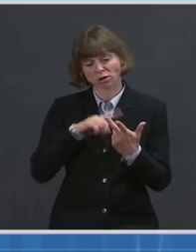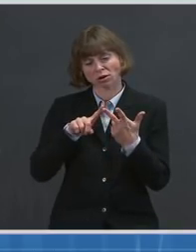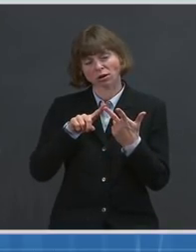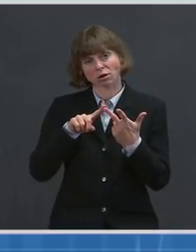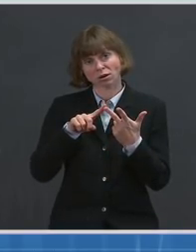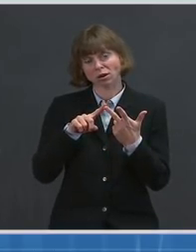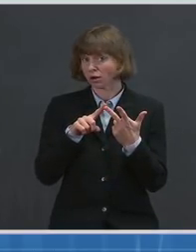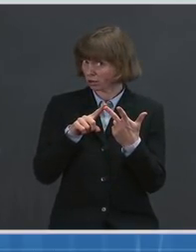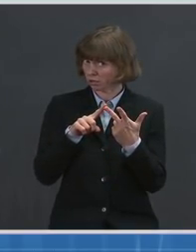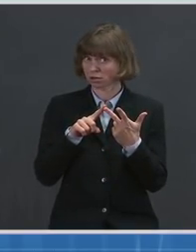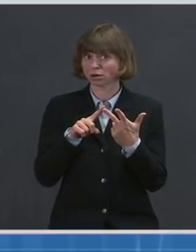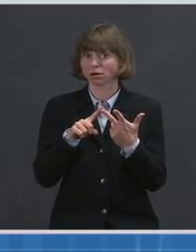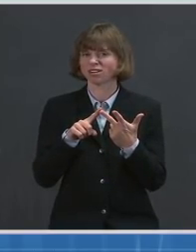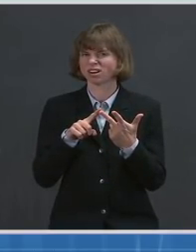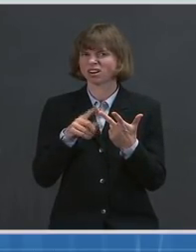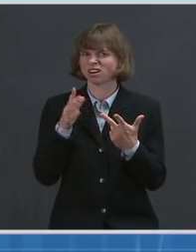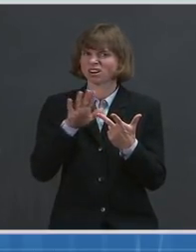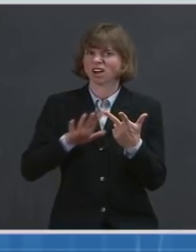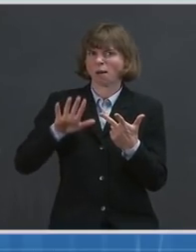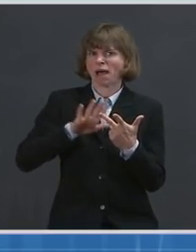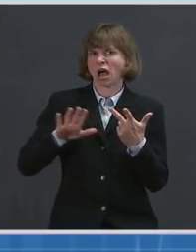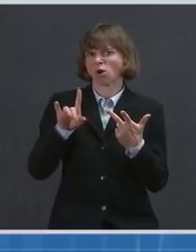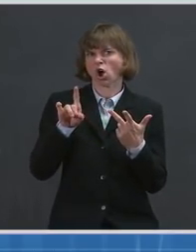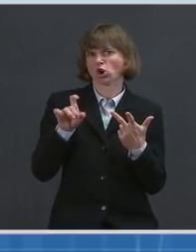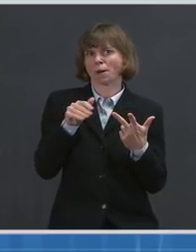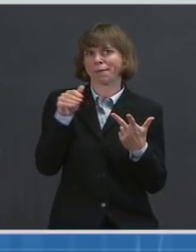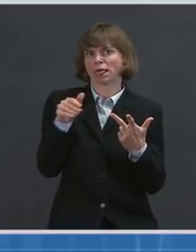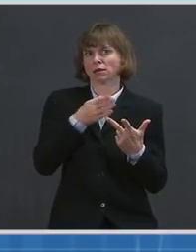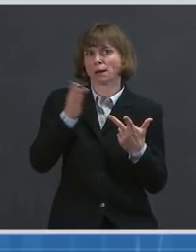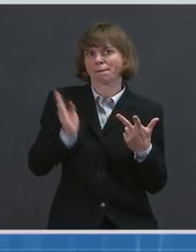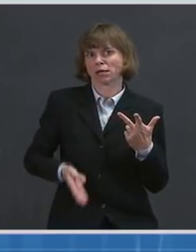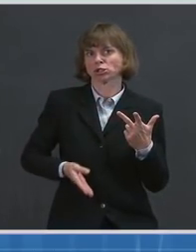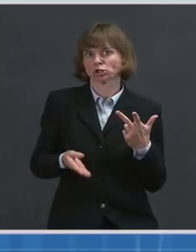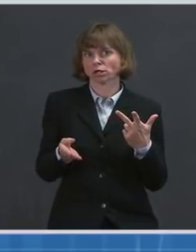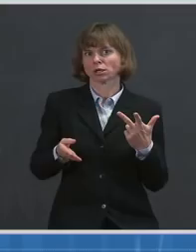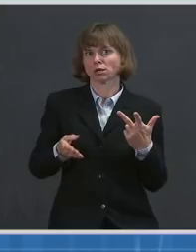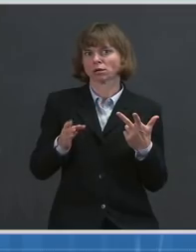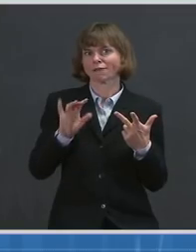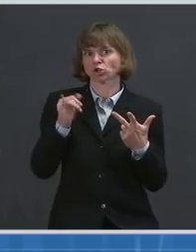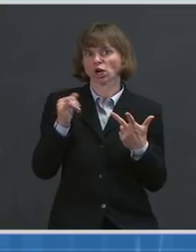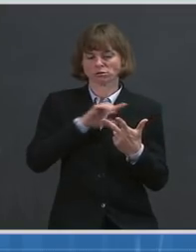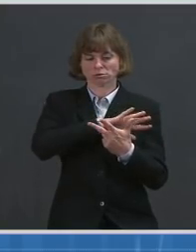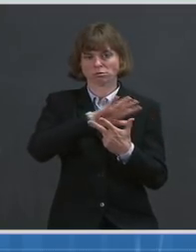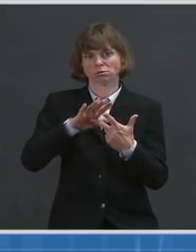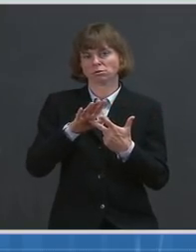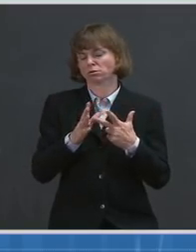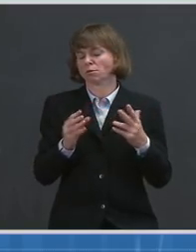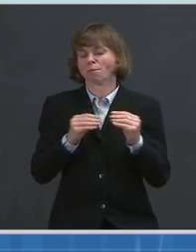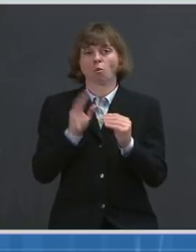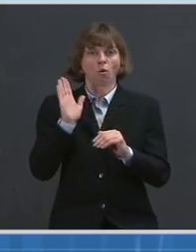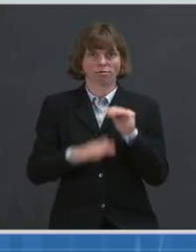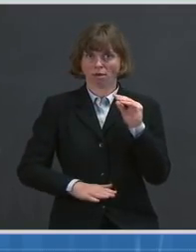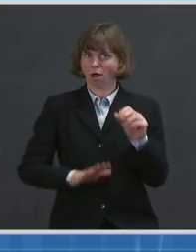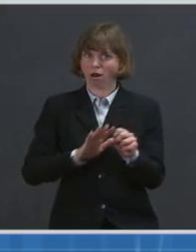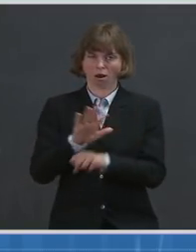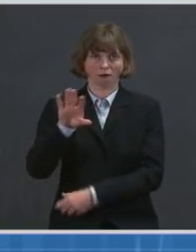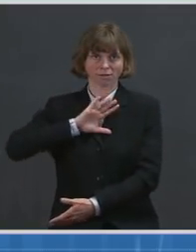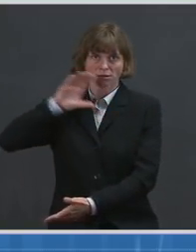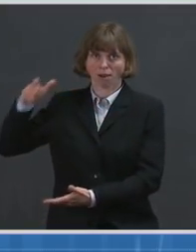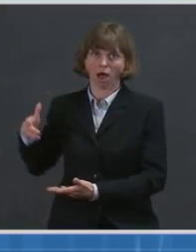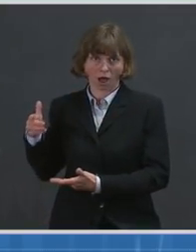the at or near 100 million completion of the Johnson & Johnson first contract, that is more than enough supply to vaccinate